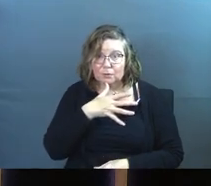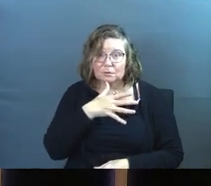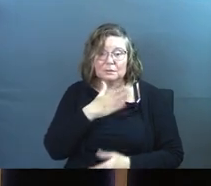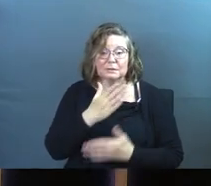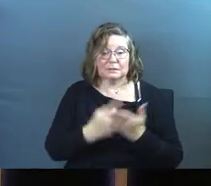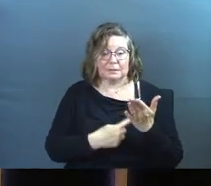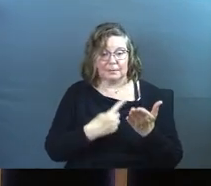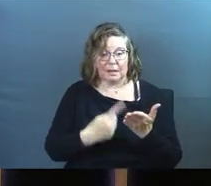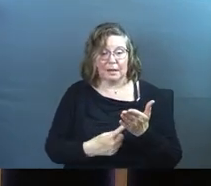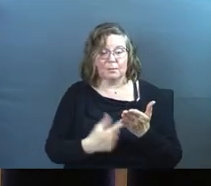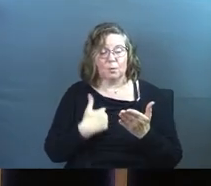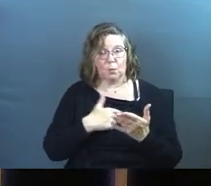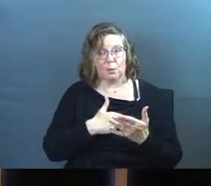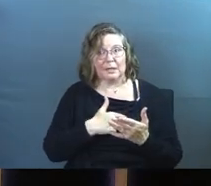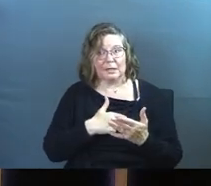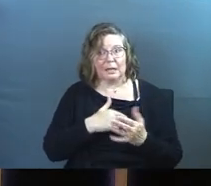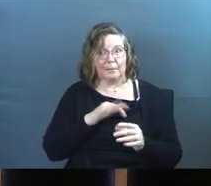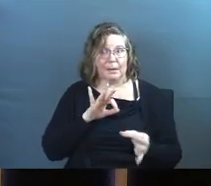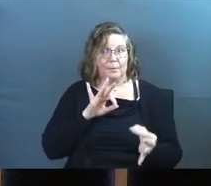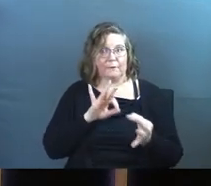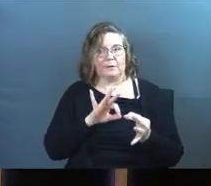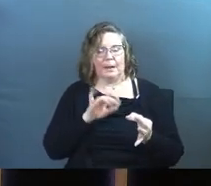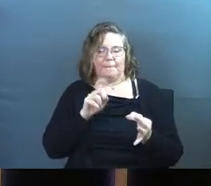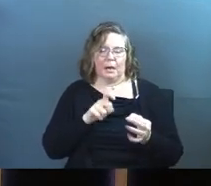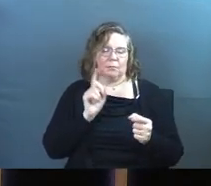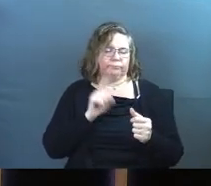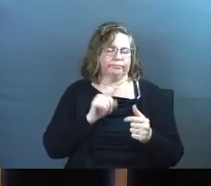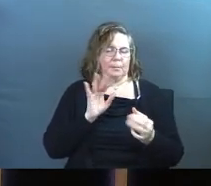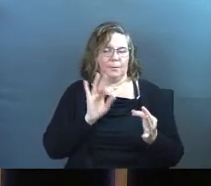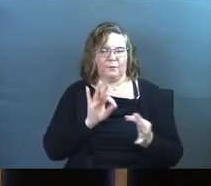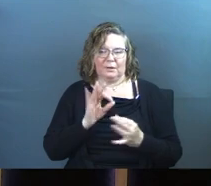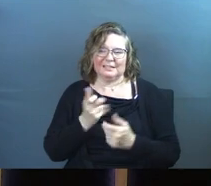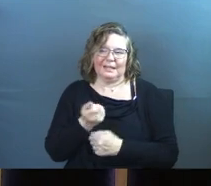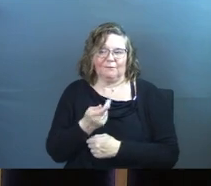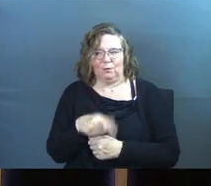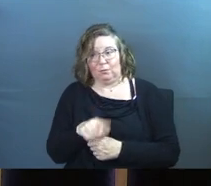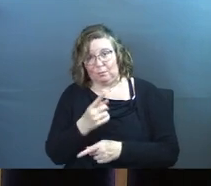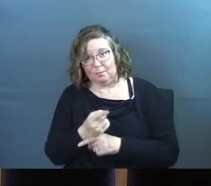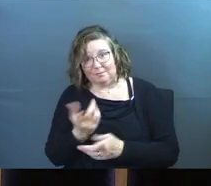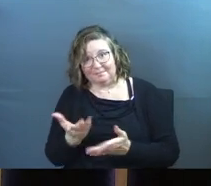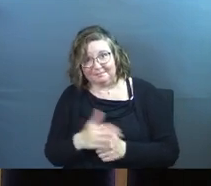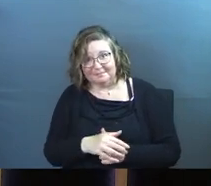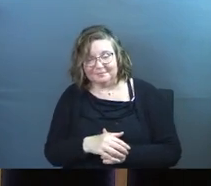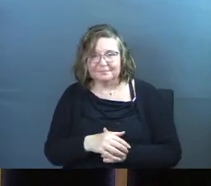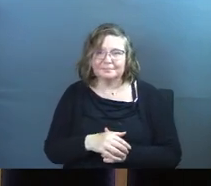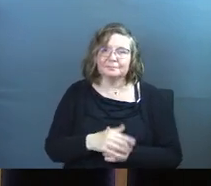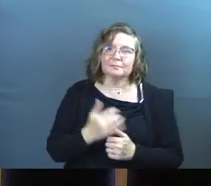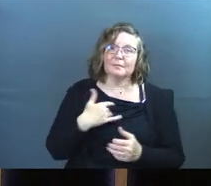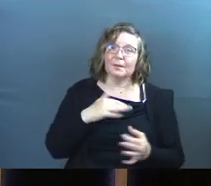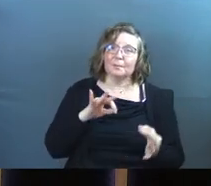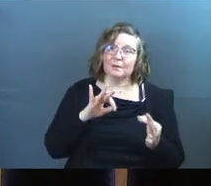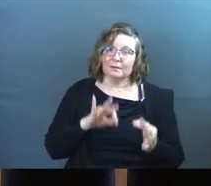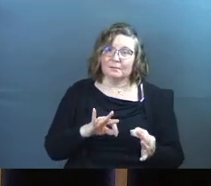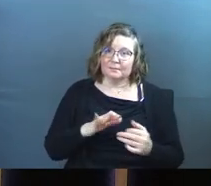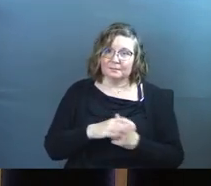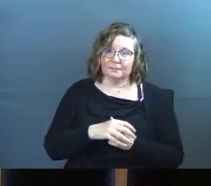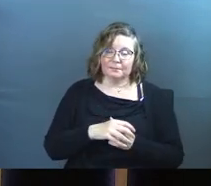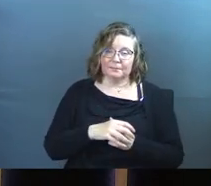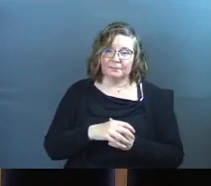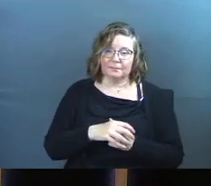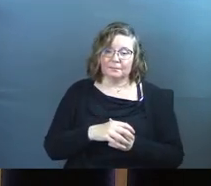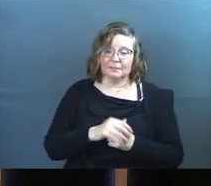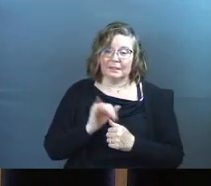sometimes we can be so perfectionistic. Just a few of you probably. We can get so perfectionistic